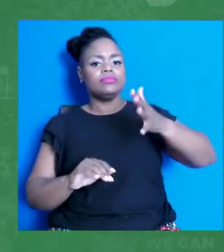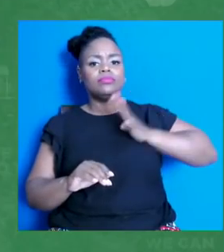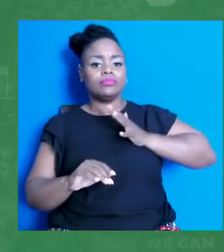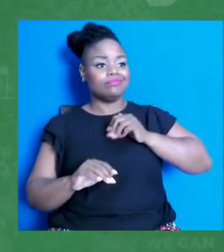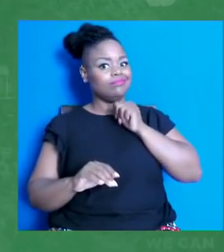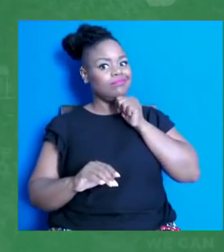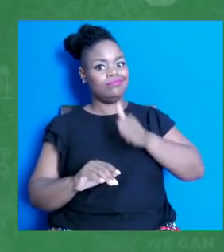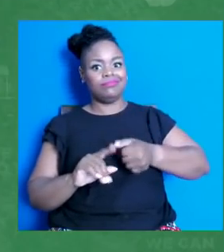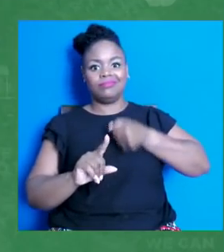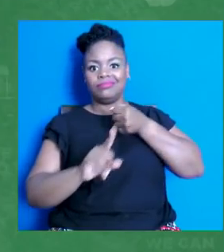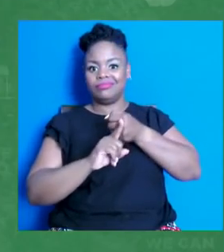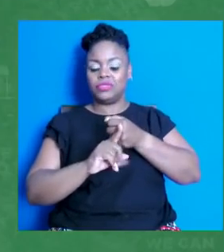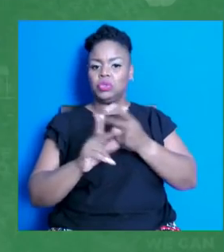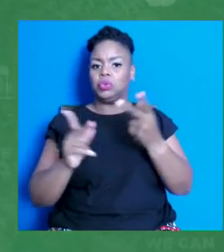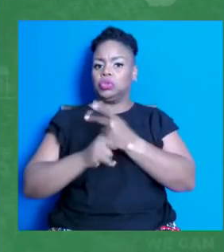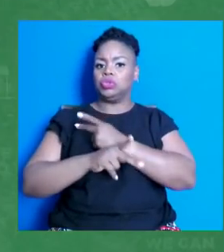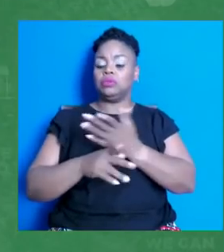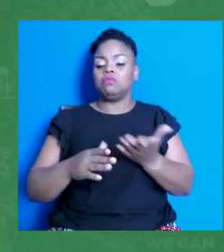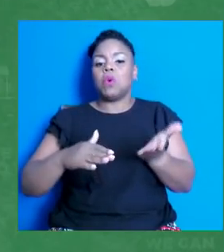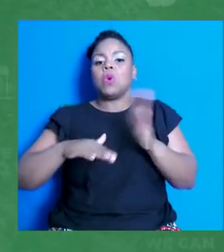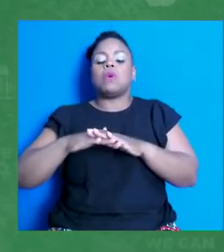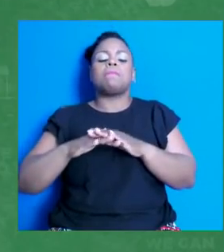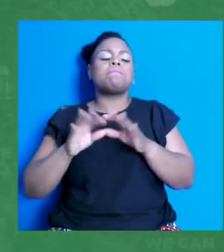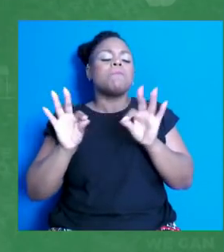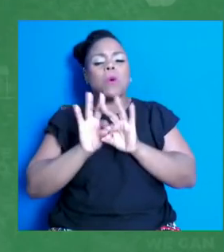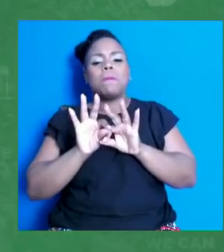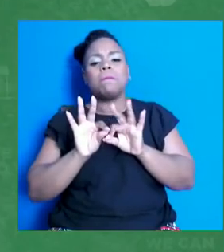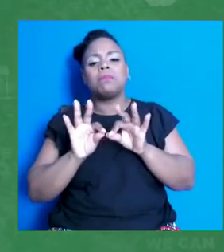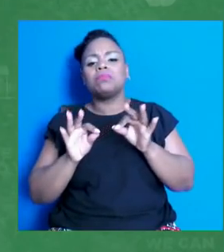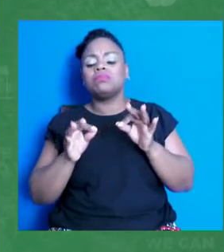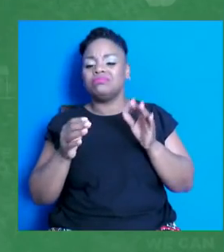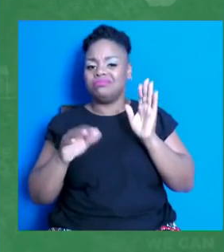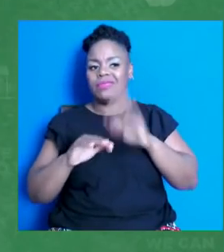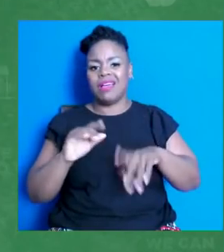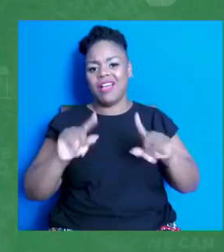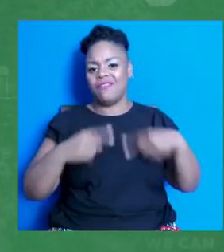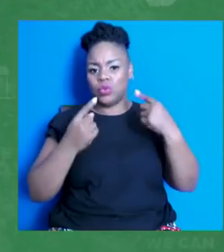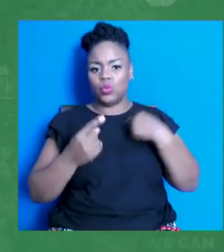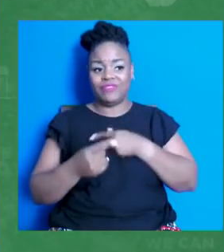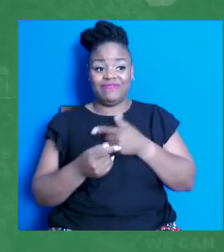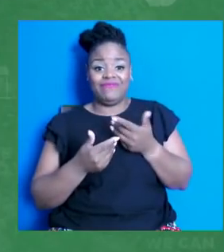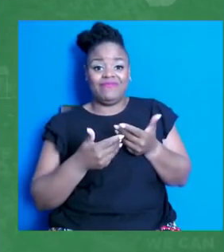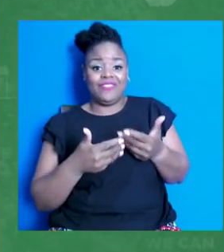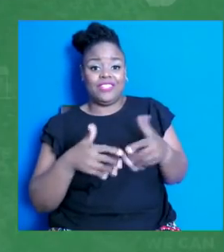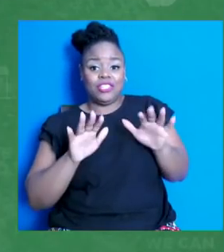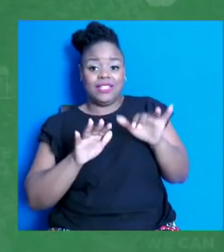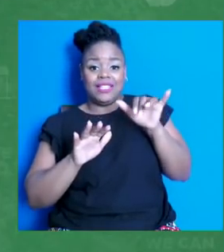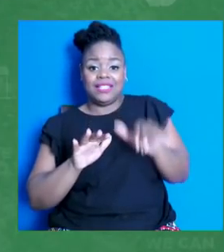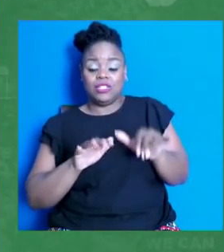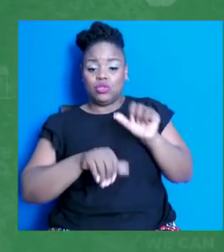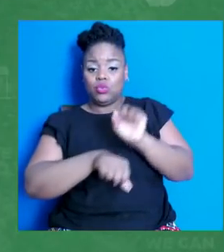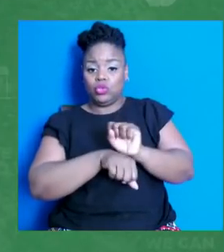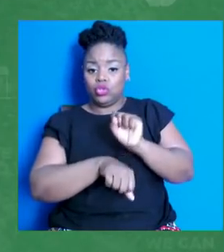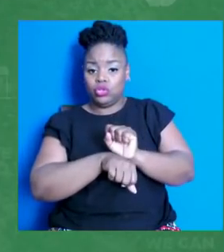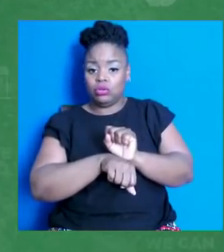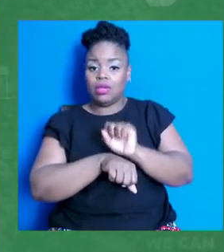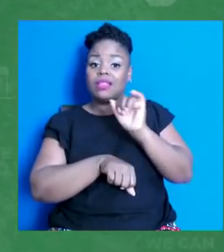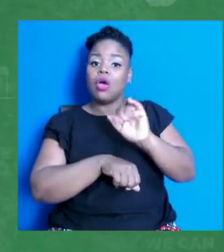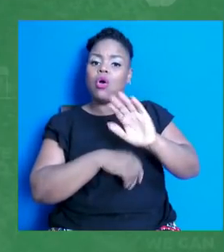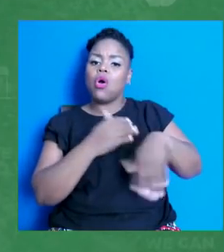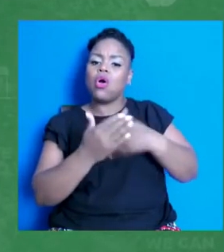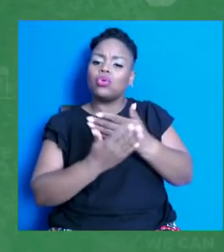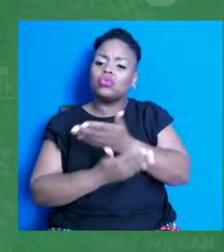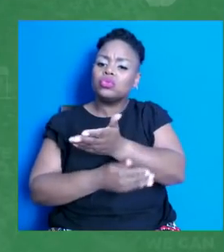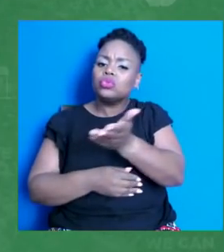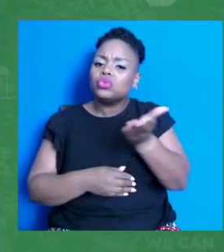important than ever that we finish this job. And that's where all of you come in. Over the past